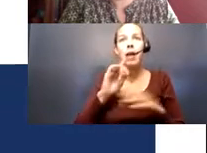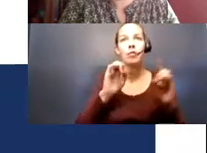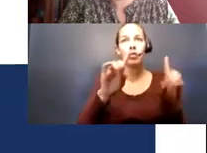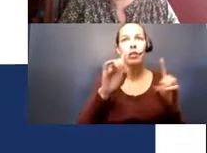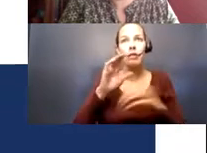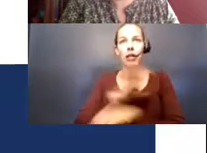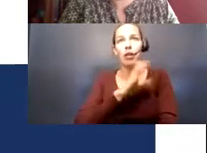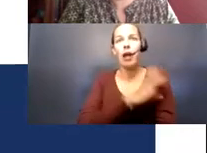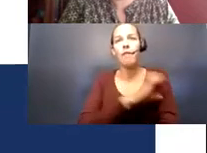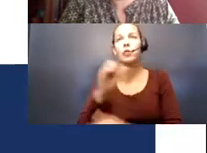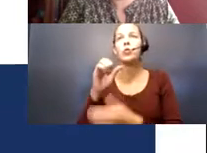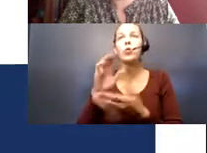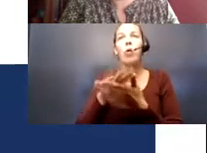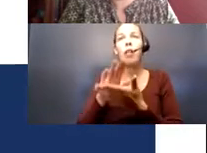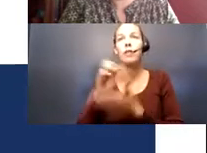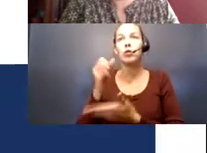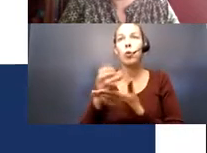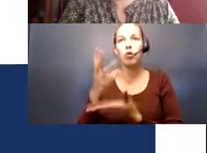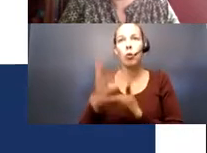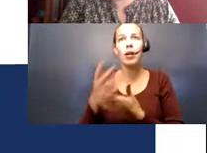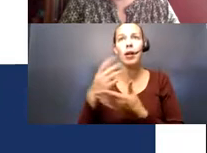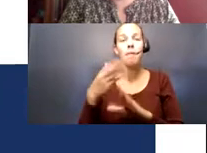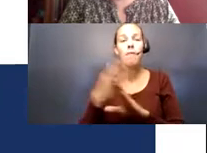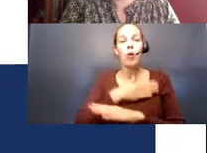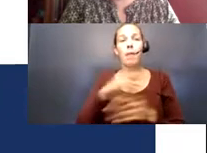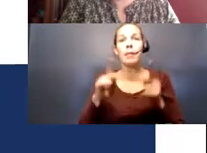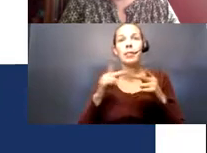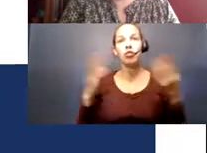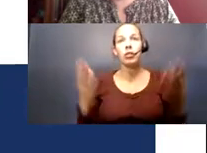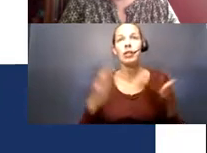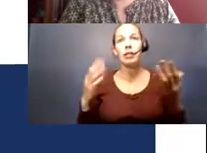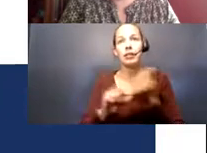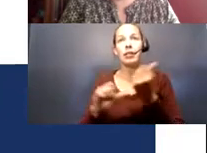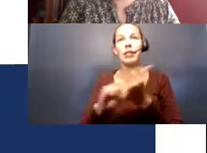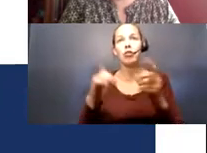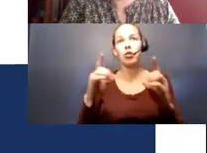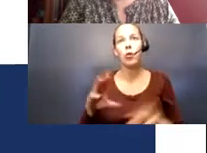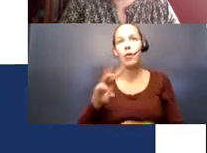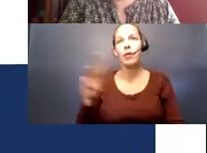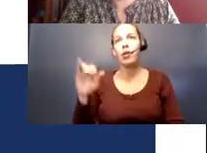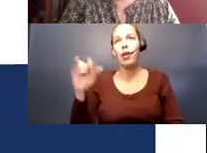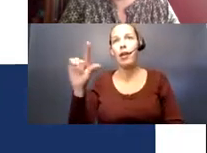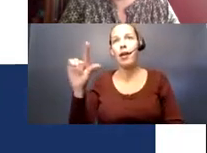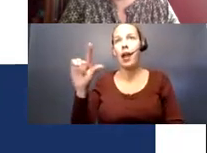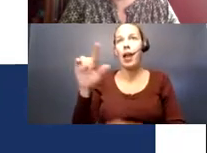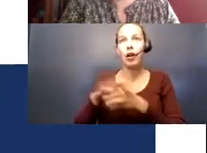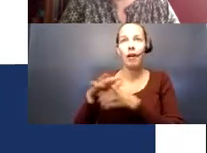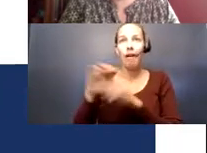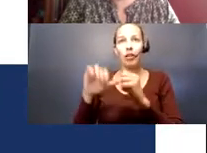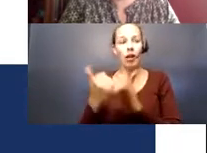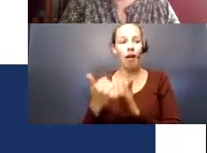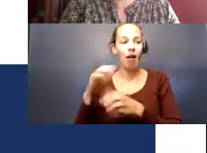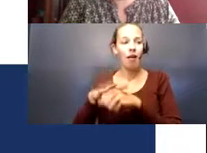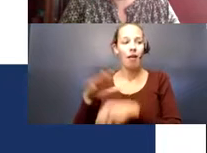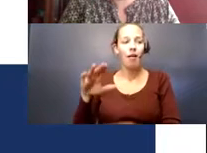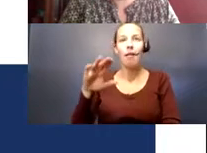University School of Social Work. And prior to my position here, I was the assistant director at the Western Illinois Area Agency on Aging. So, I spent six